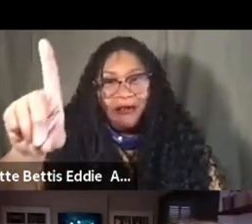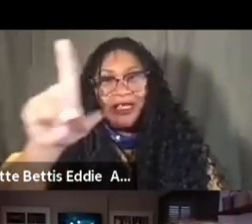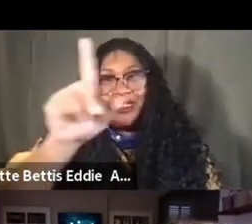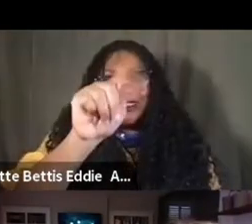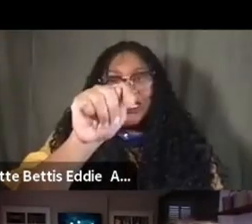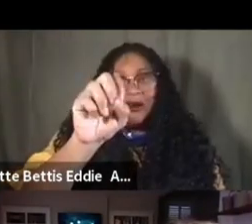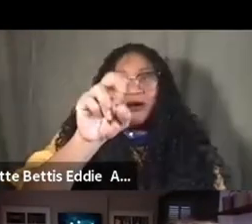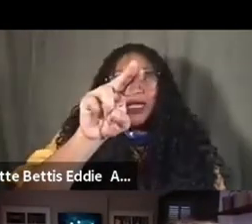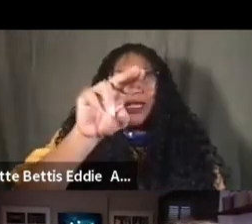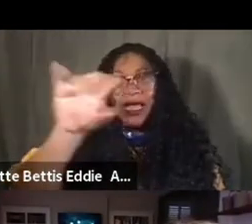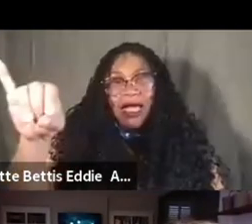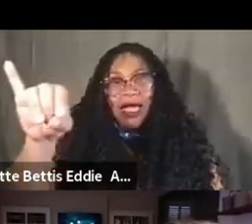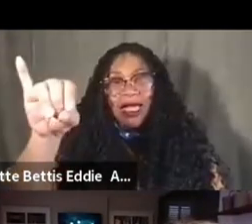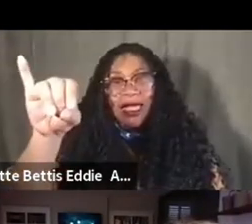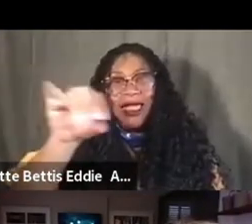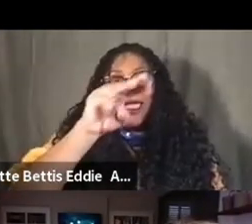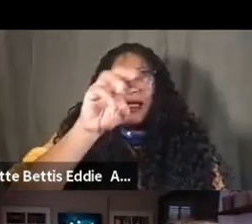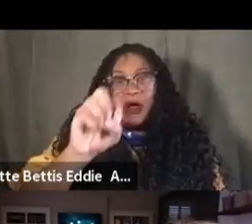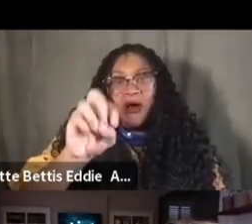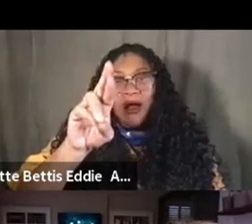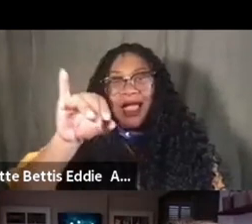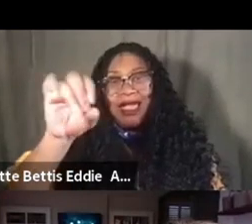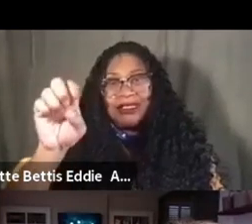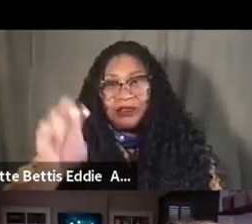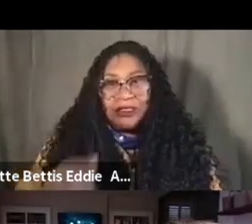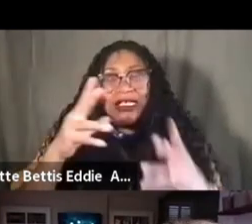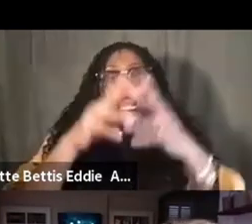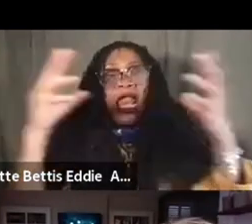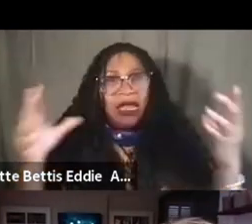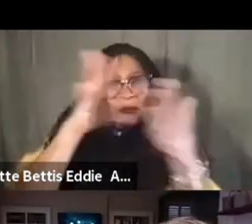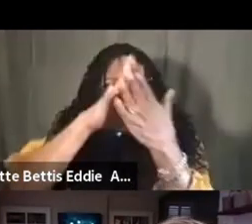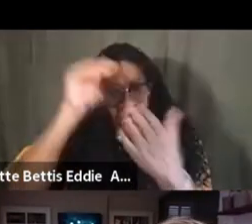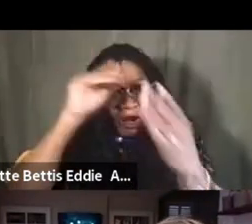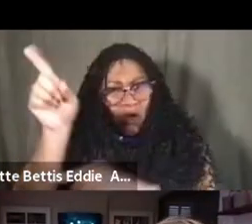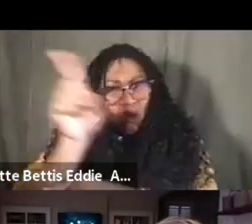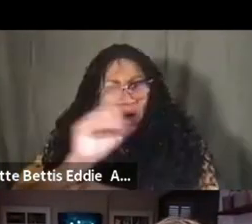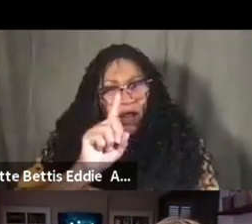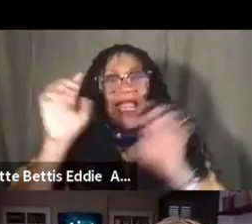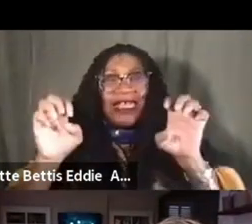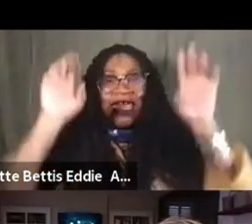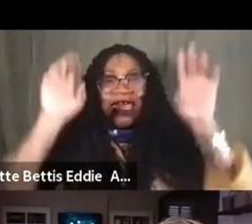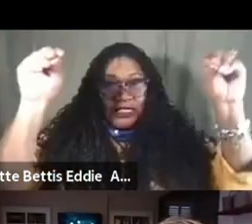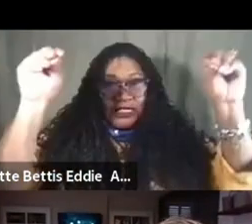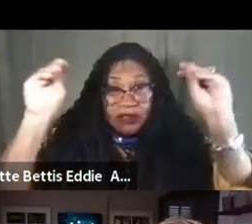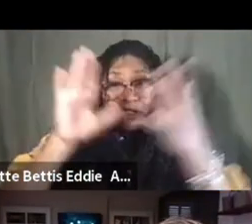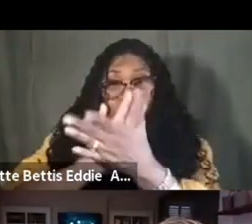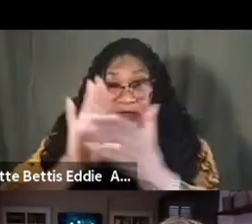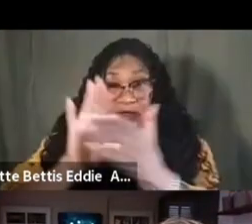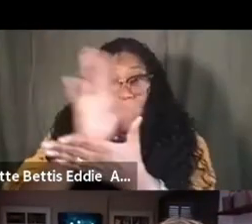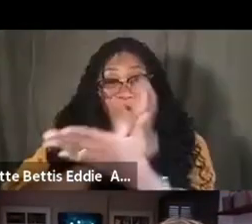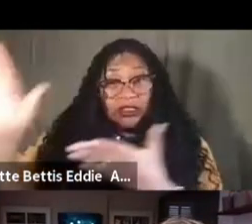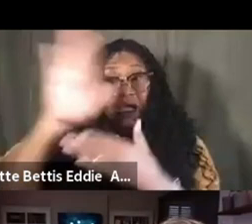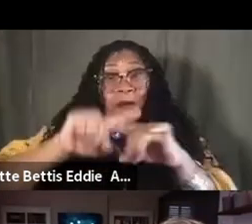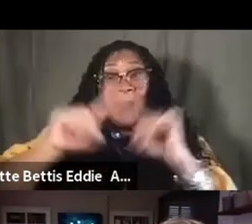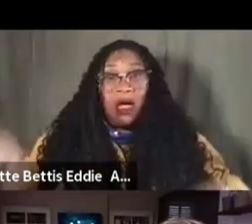lot of my frameworks are learned in academic spaces, but a space that I also grew up in was the Black church,